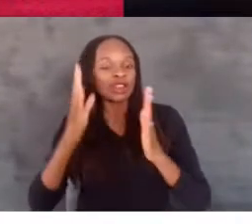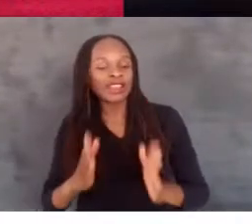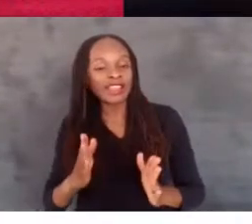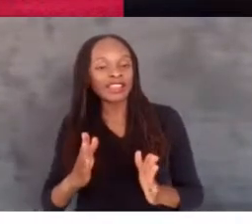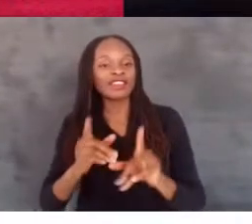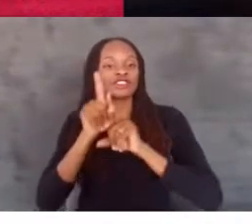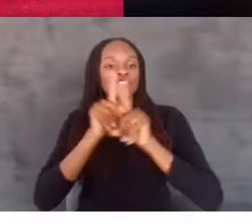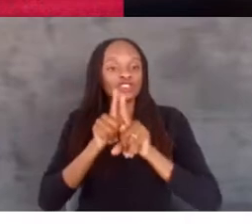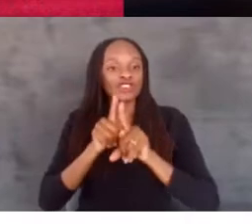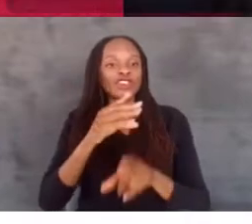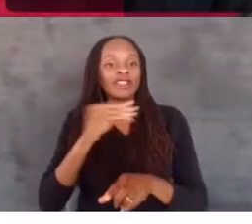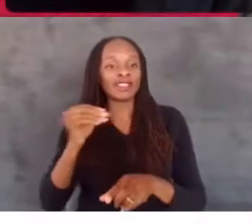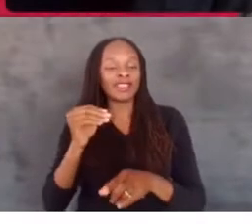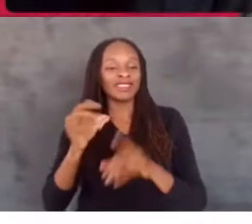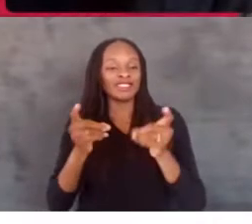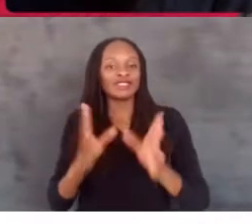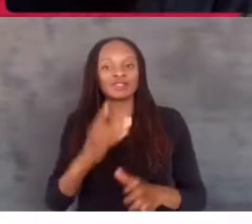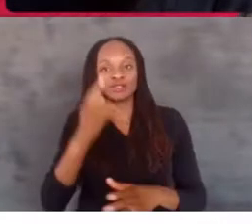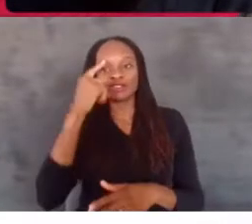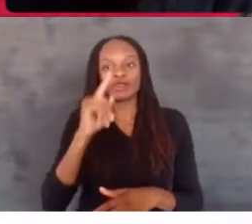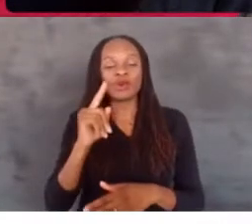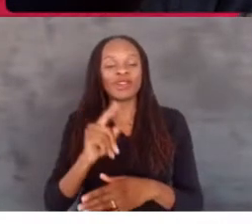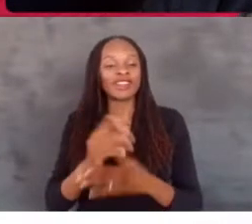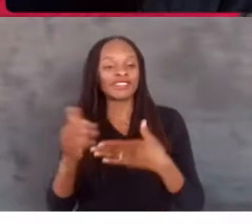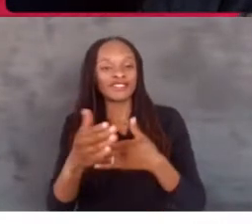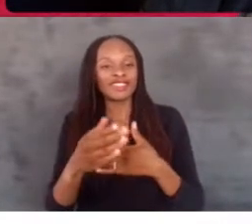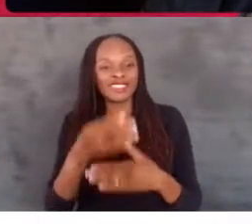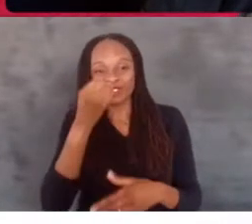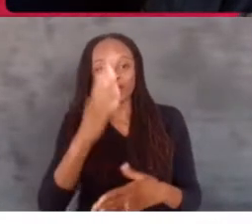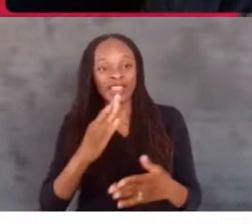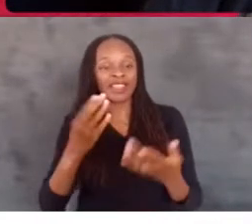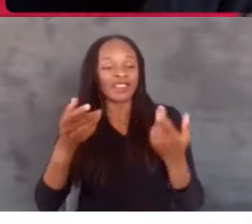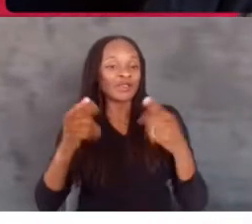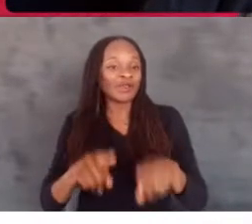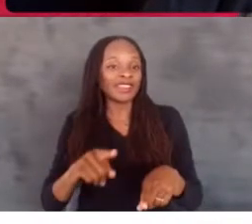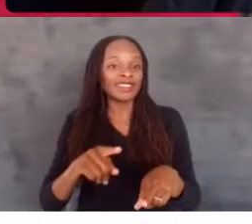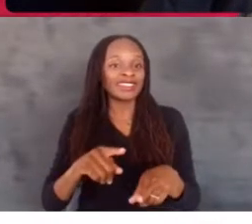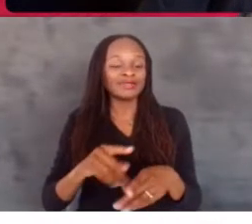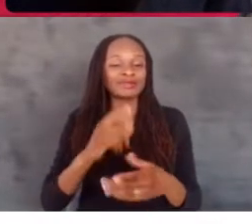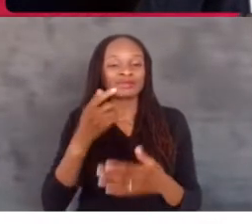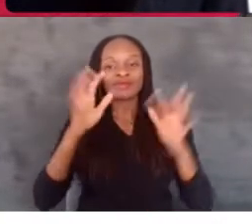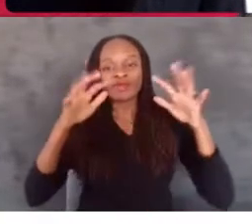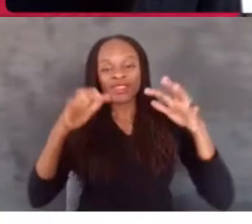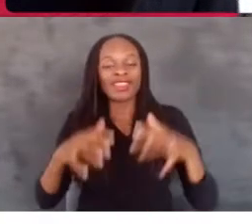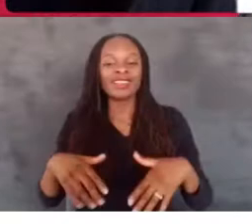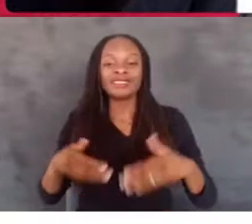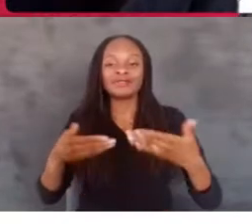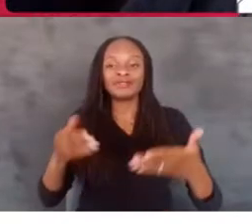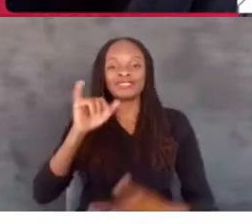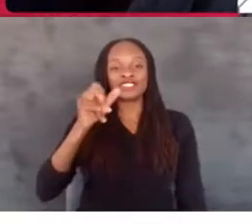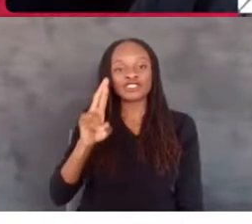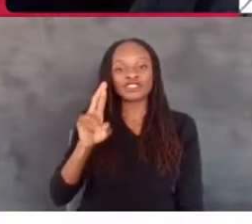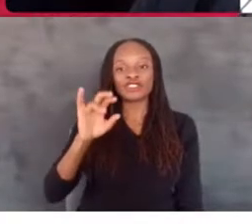Care When It Rains. Please welcome Jennifer Masumba. Hi, Nick. Hi, everybody.